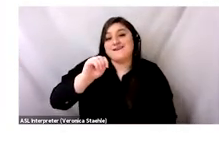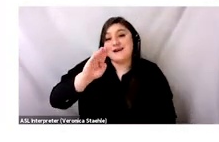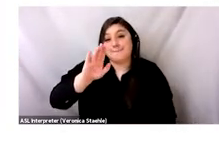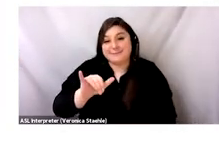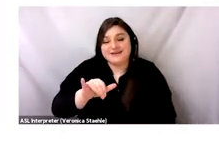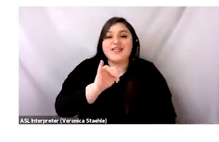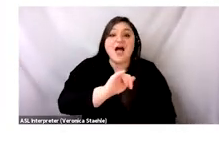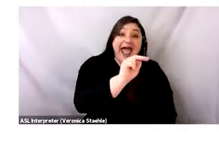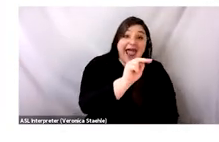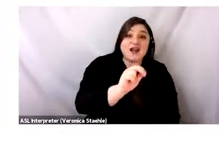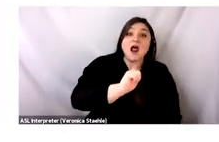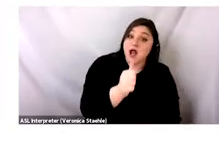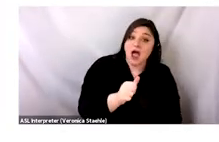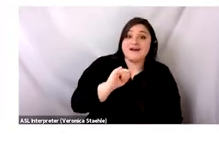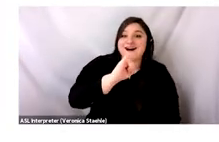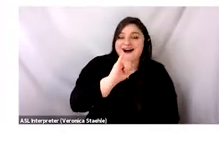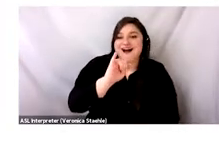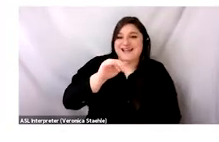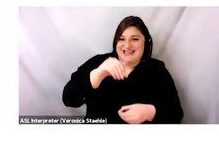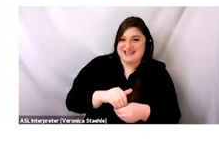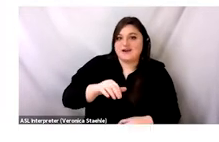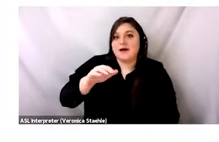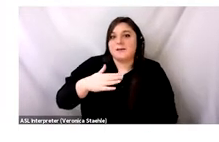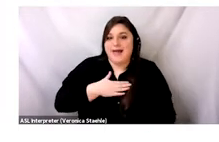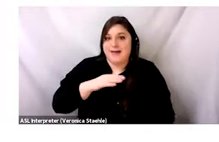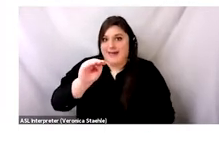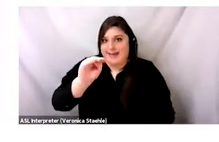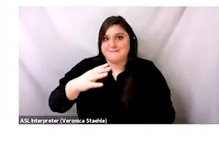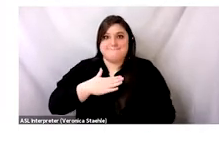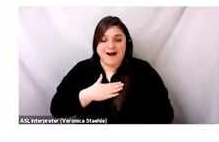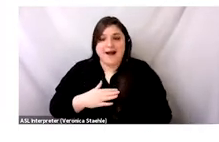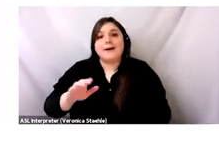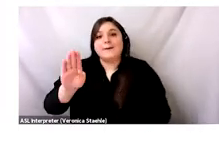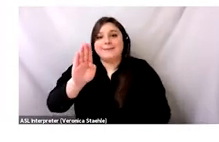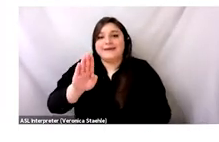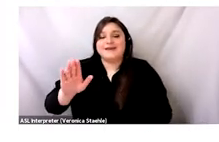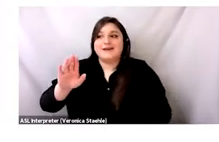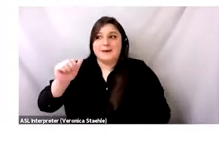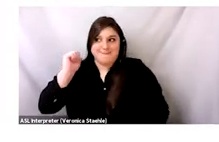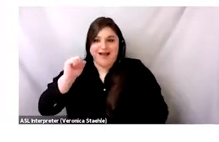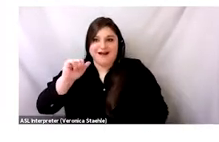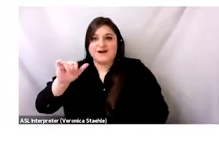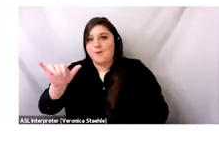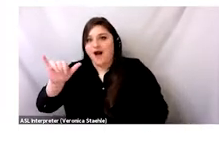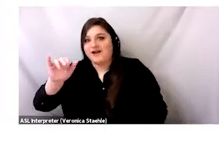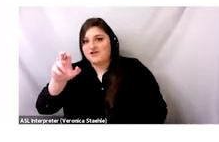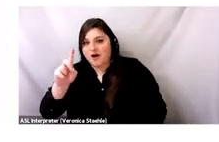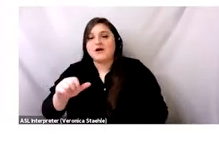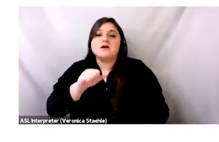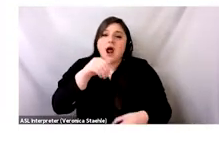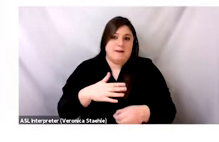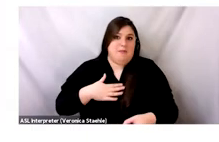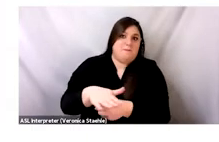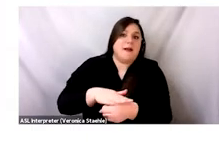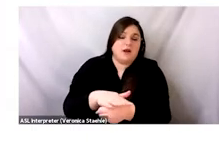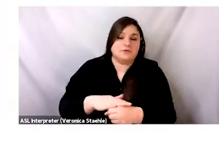you know, from my view, basically. The third way that the Global North talks about secondhand clothing is as, quote-unquote, recycling.